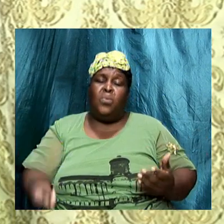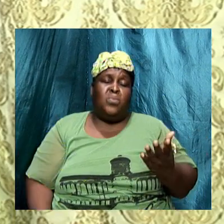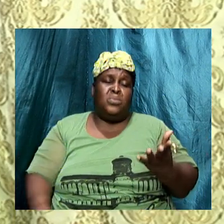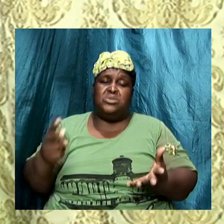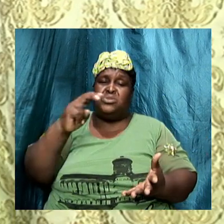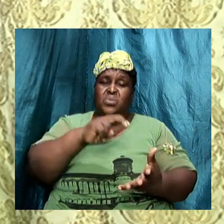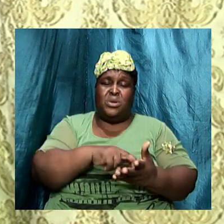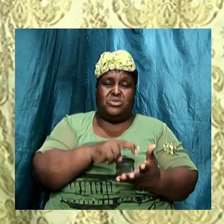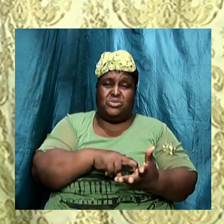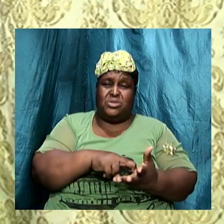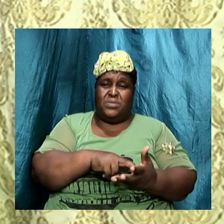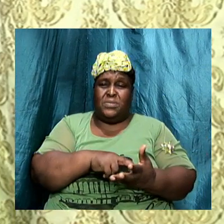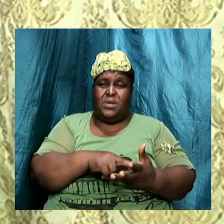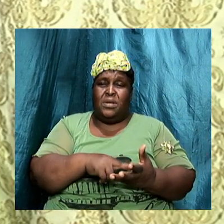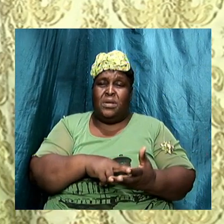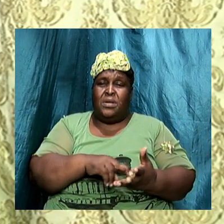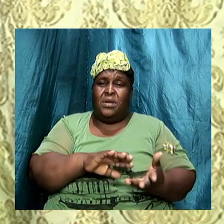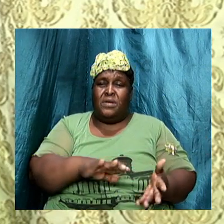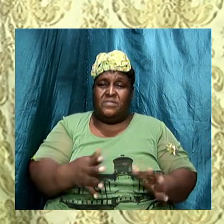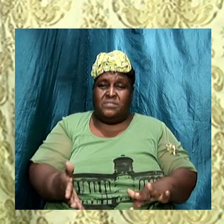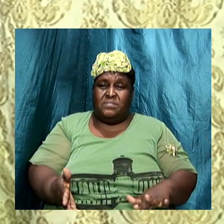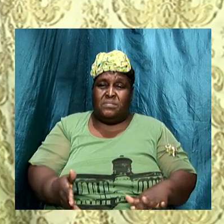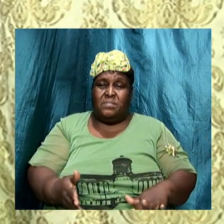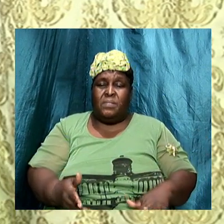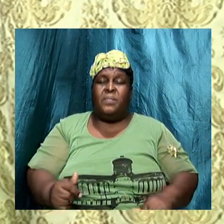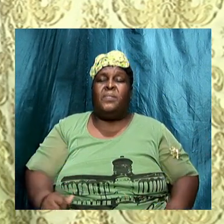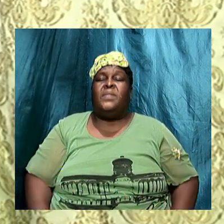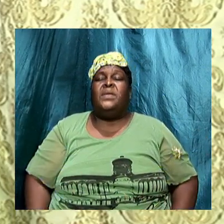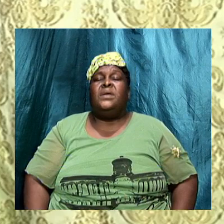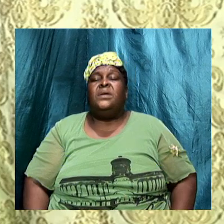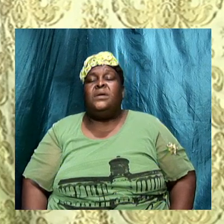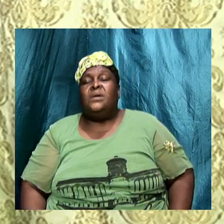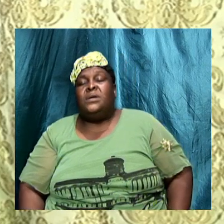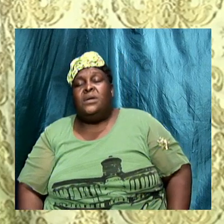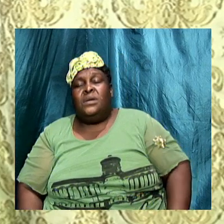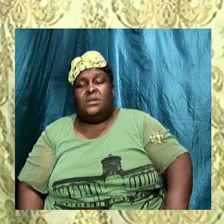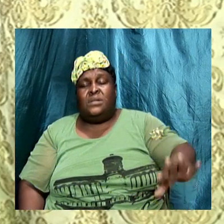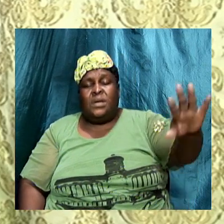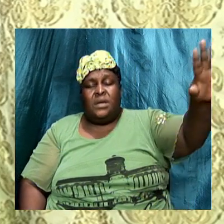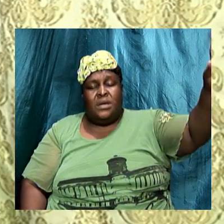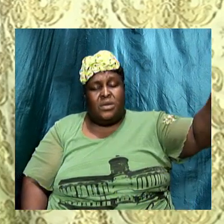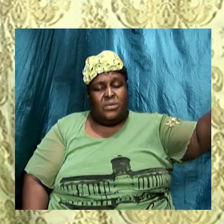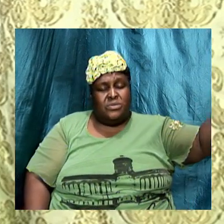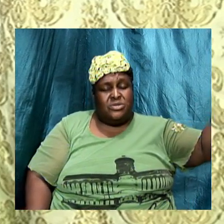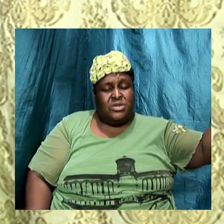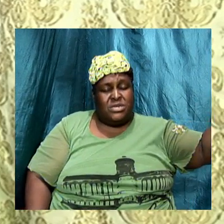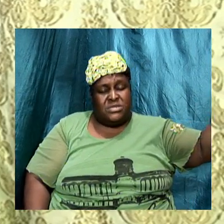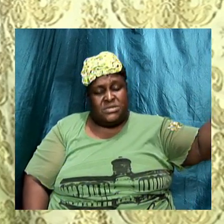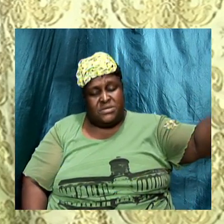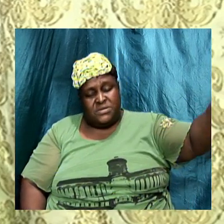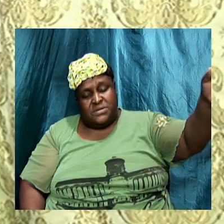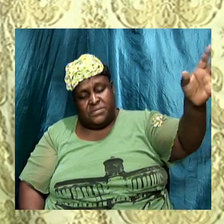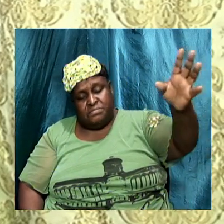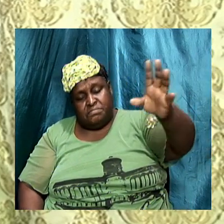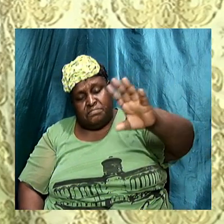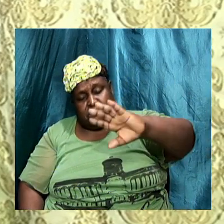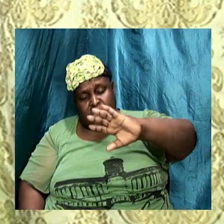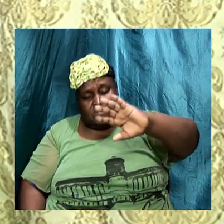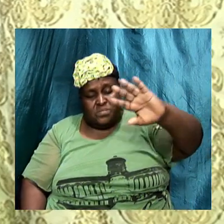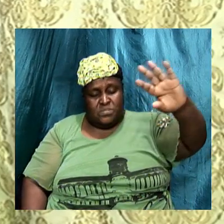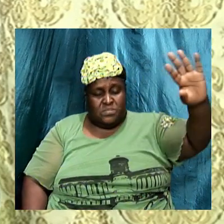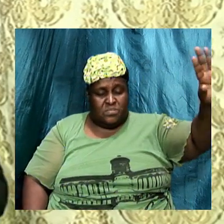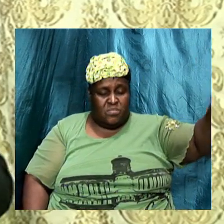but the Pharisees believed in an afterlife and in an appropriate reward for punishment for individuals